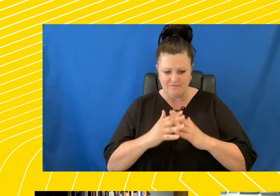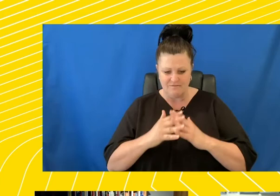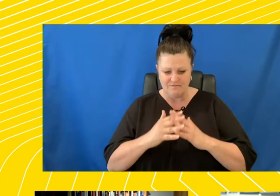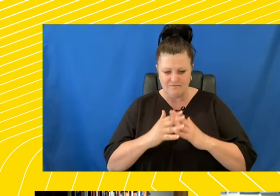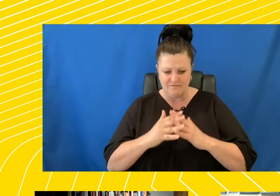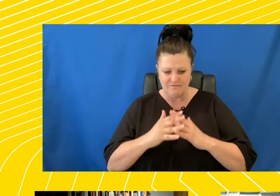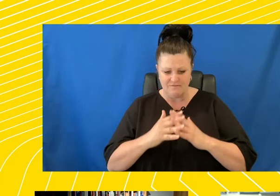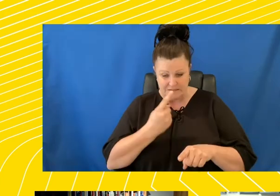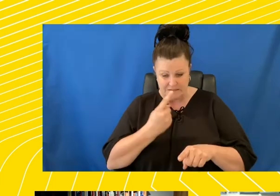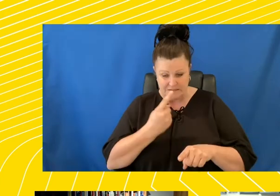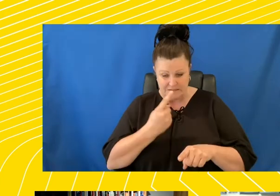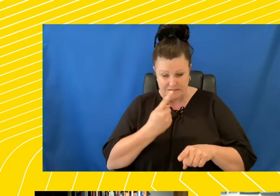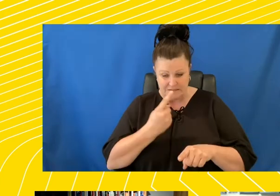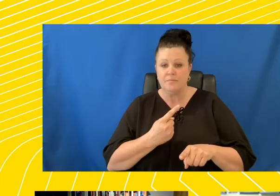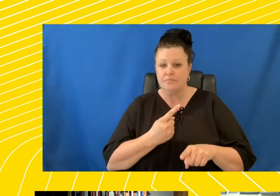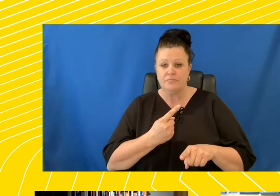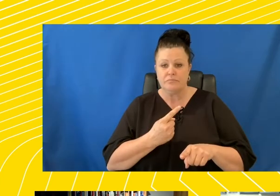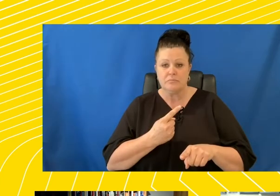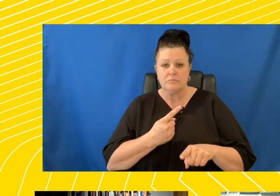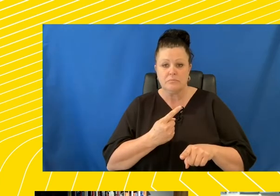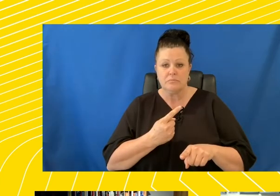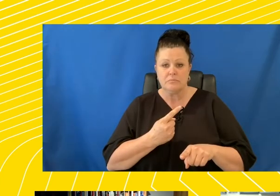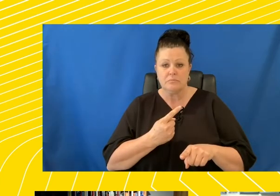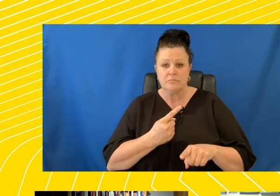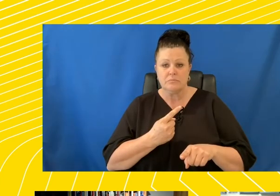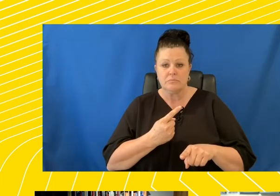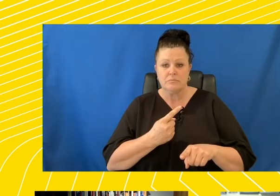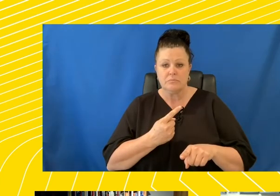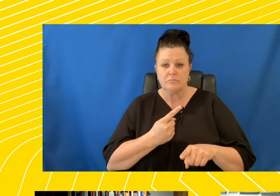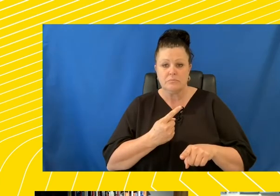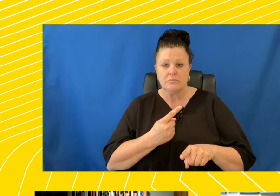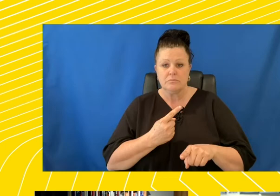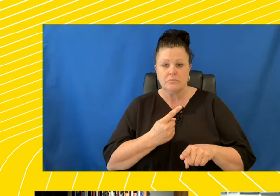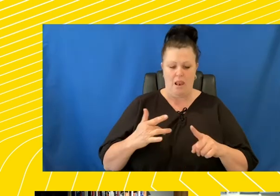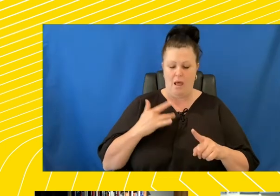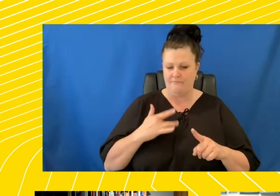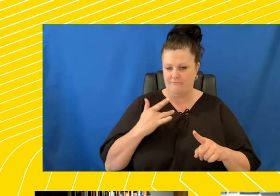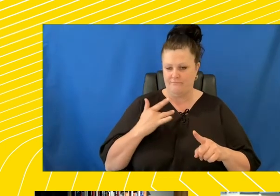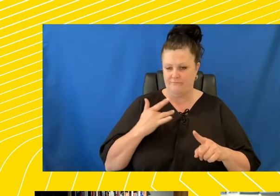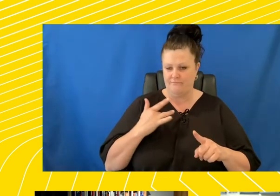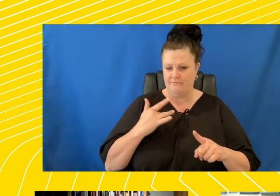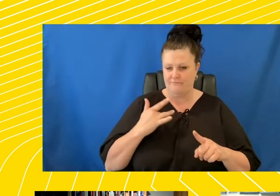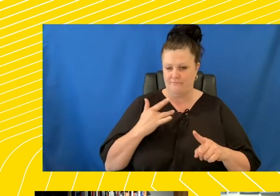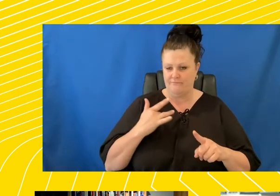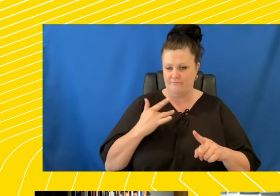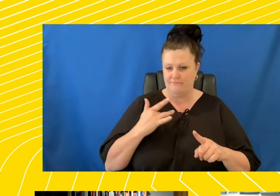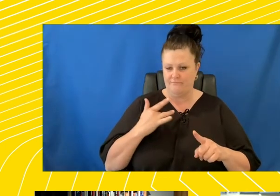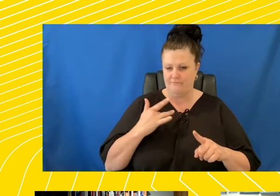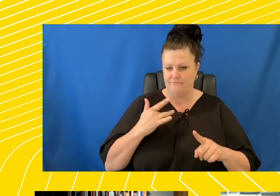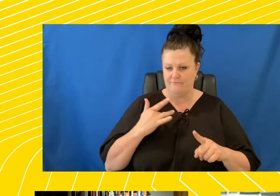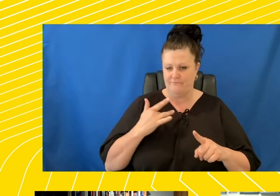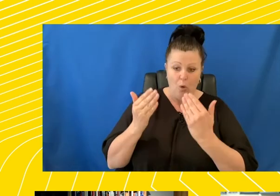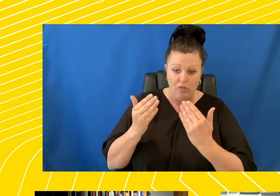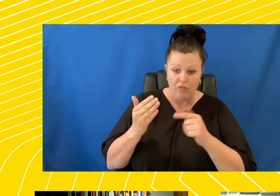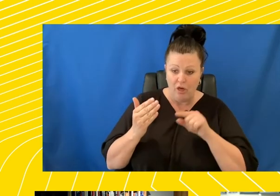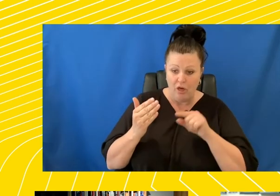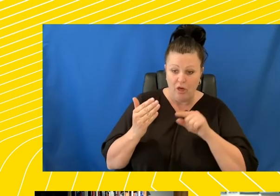judged to be in states of exception, the bare life that Agarman talks about, whether it's the prevention of the birth of these people or